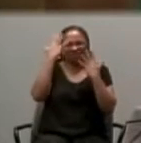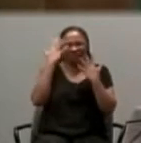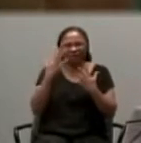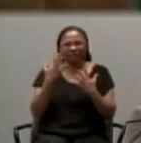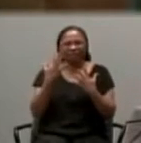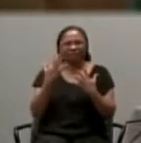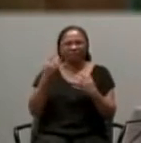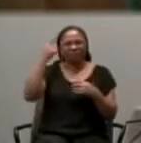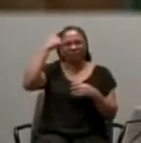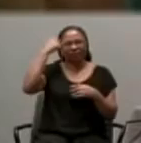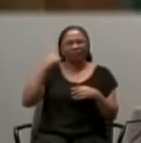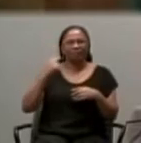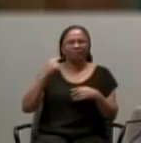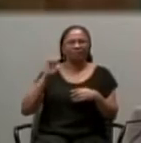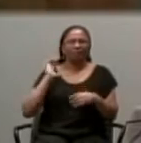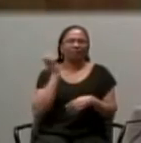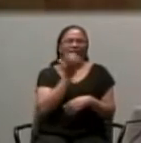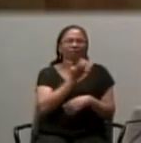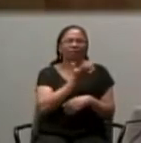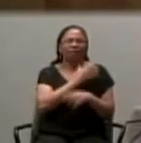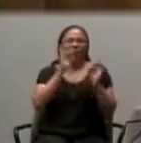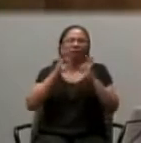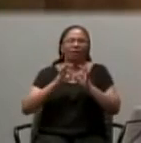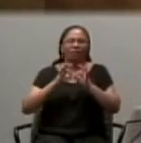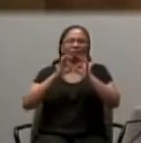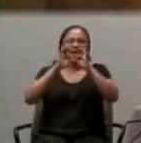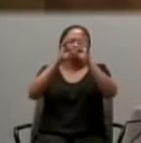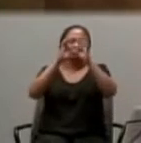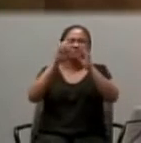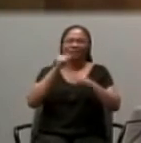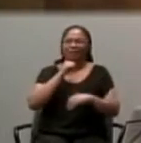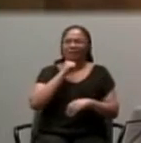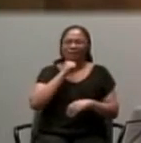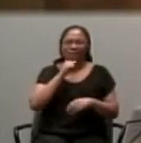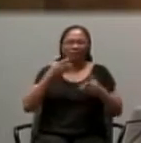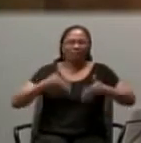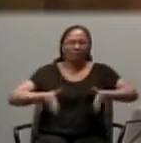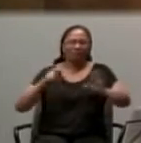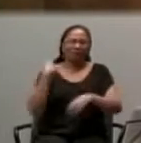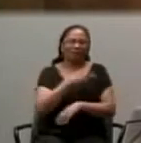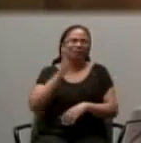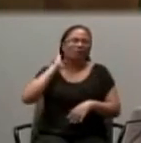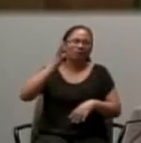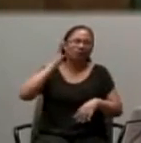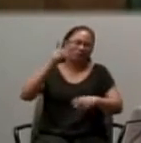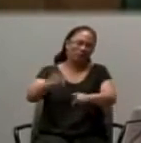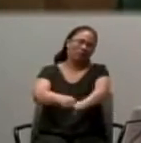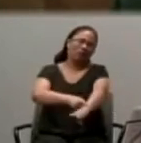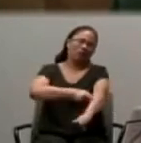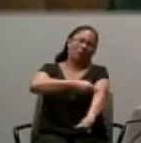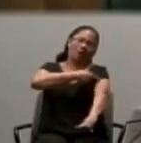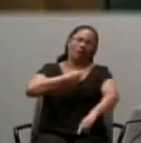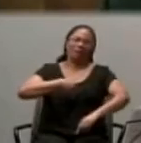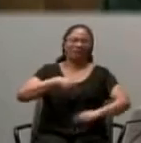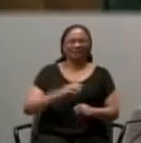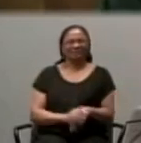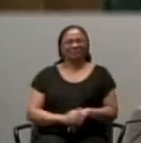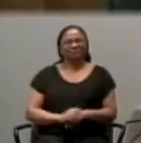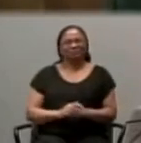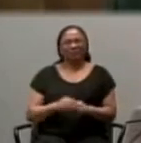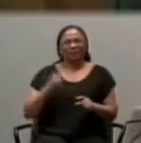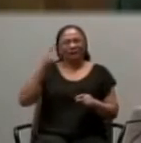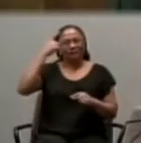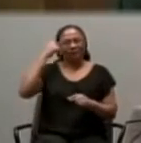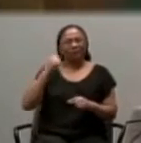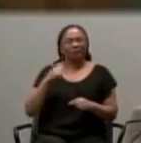that our masses don't allow us to preach at length on these readings. Because in truth and in